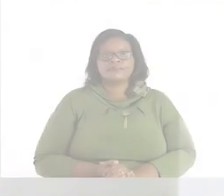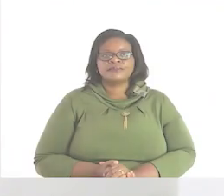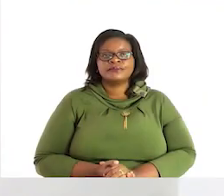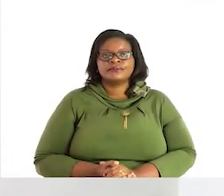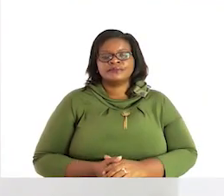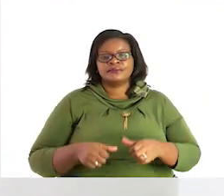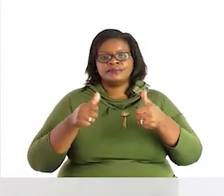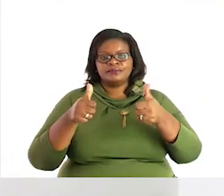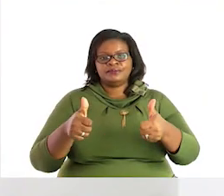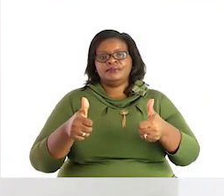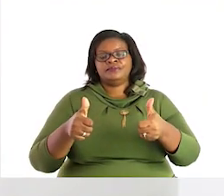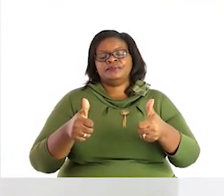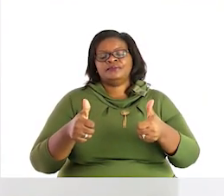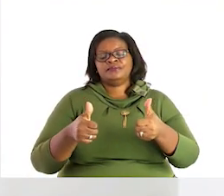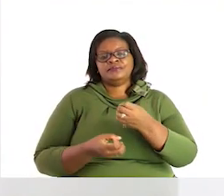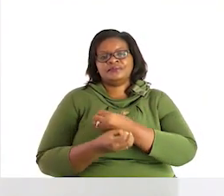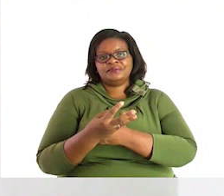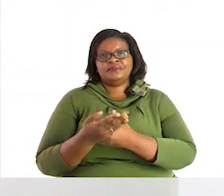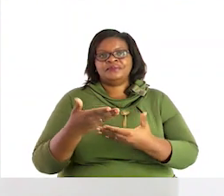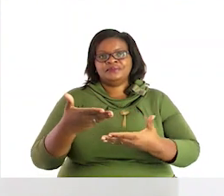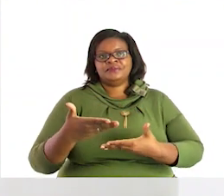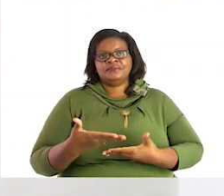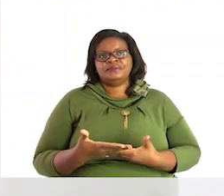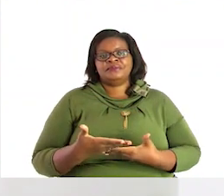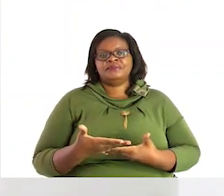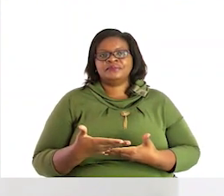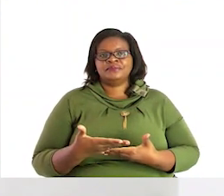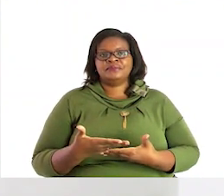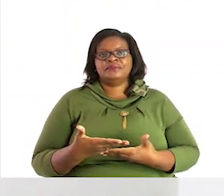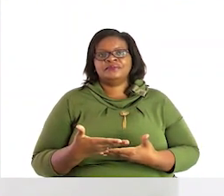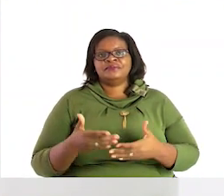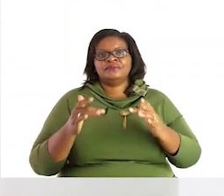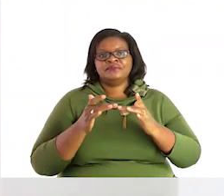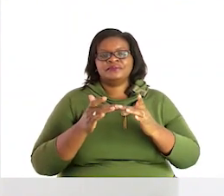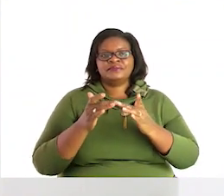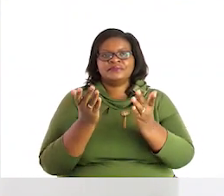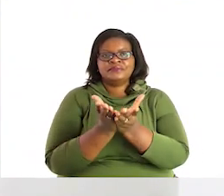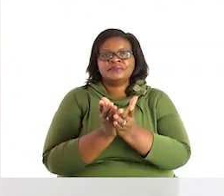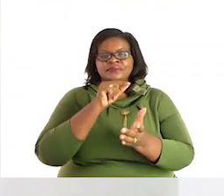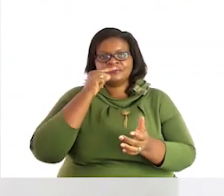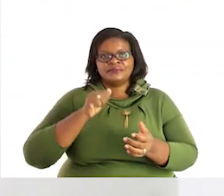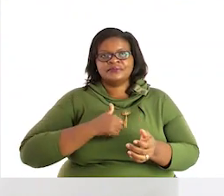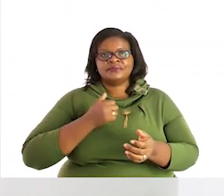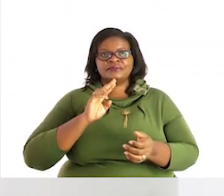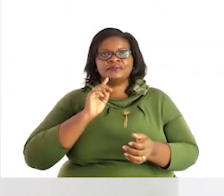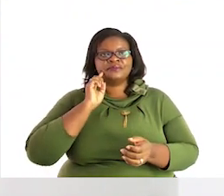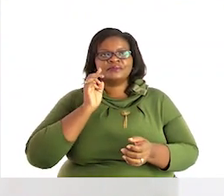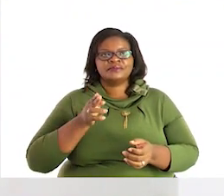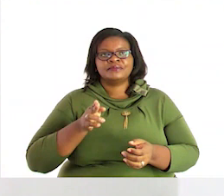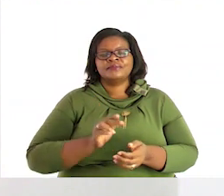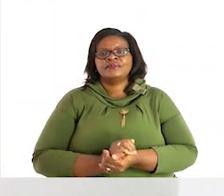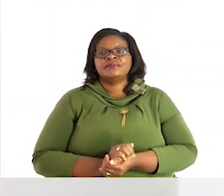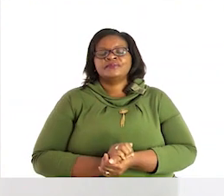Welcome to my zone online school. My name is Phineas Majone. With me here, I've got my friend Chanel.